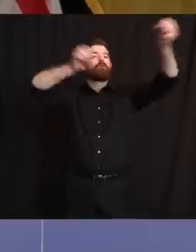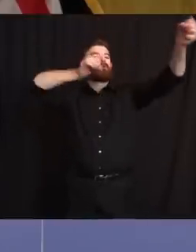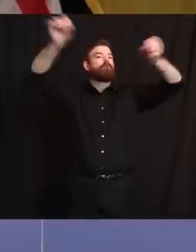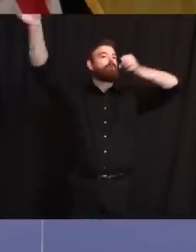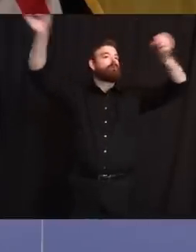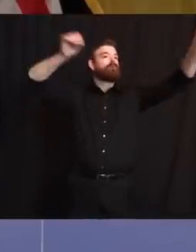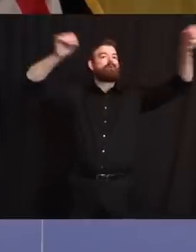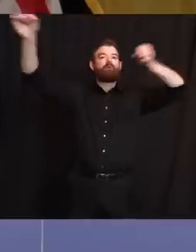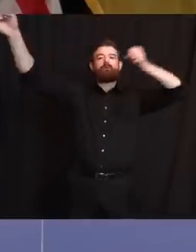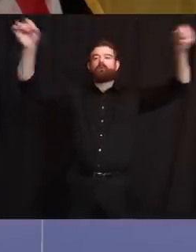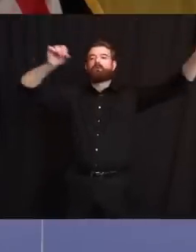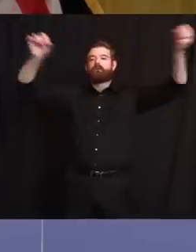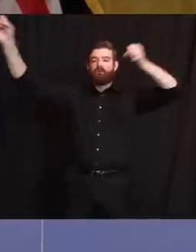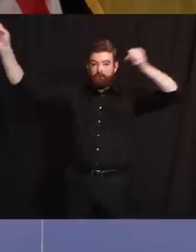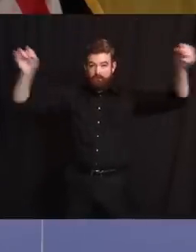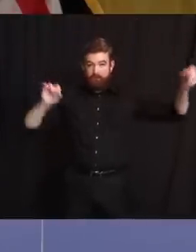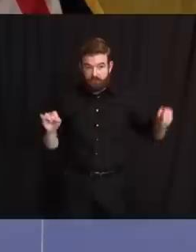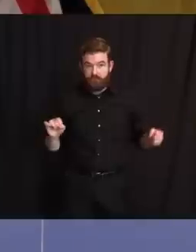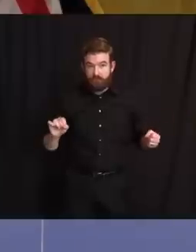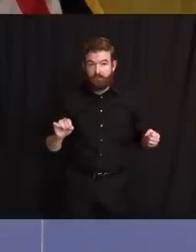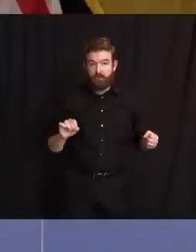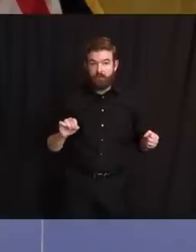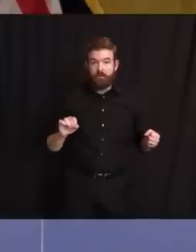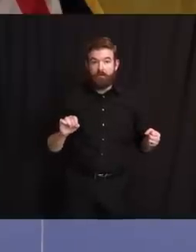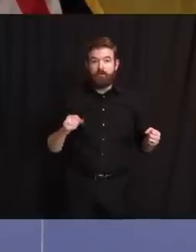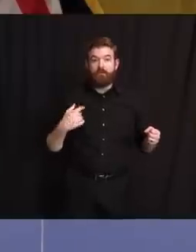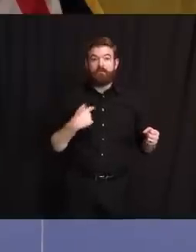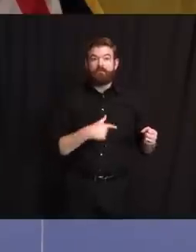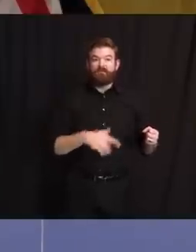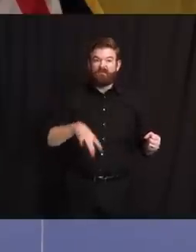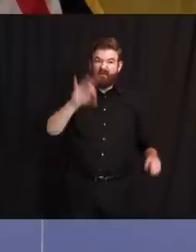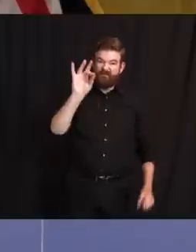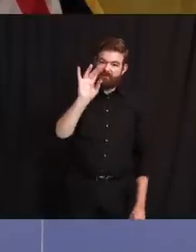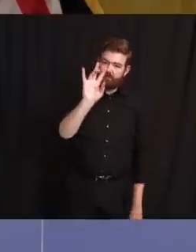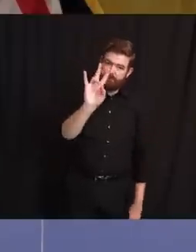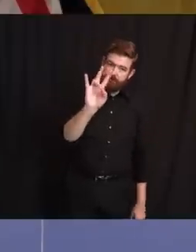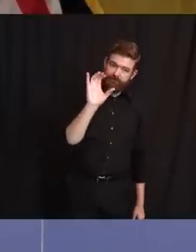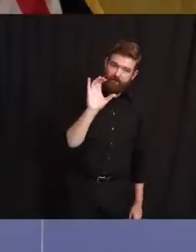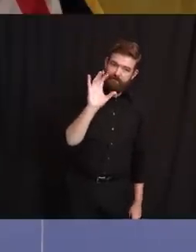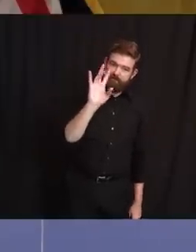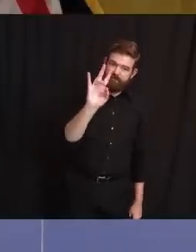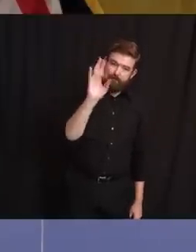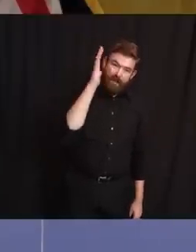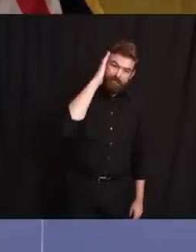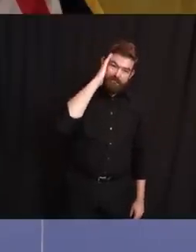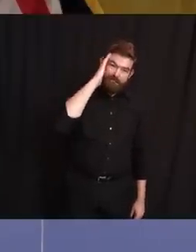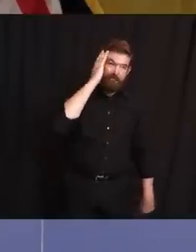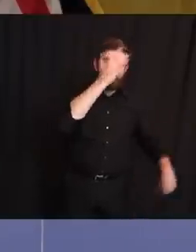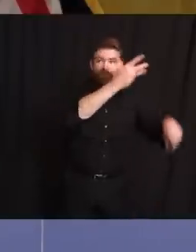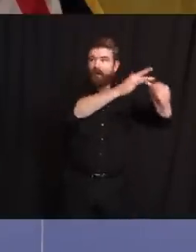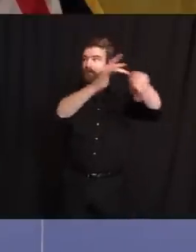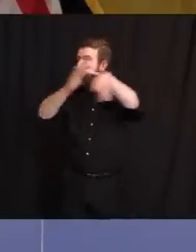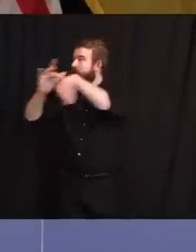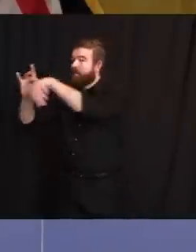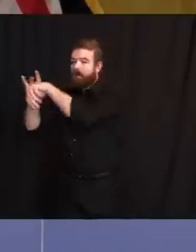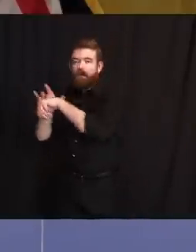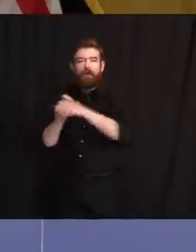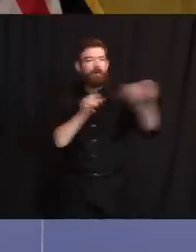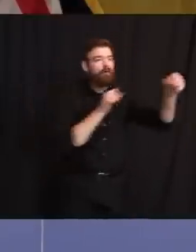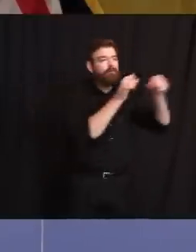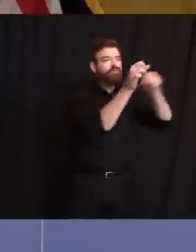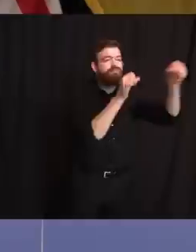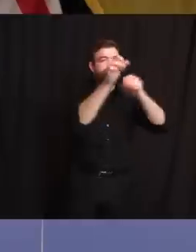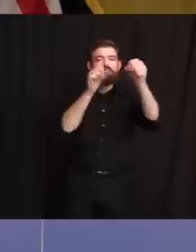And we located 707. So there were beds for the hospitals. Within a week,